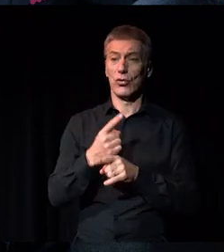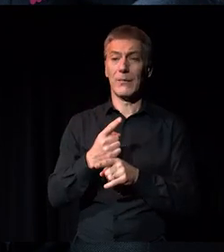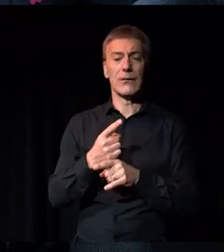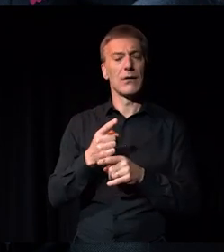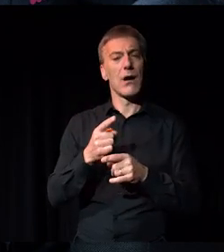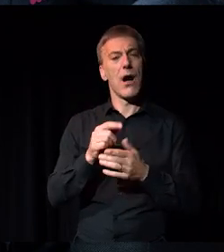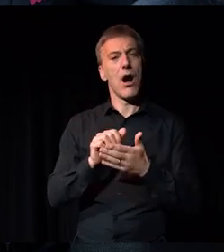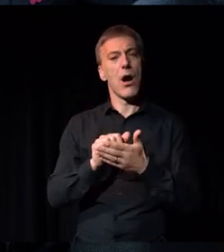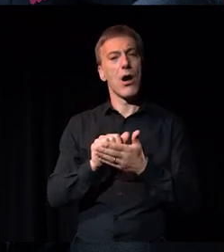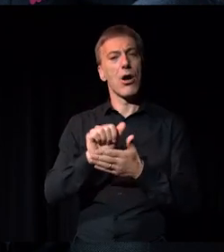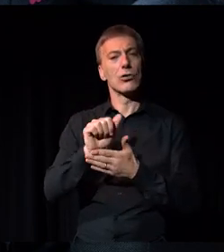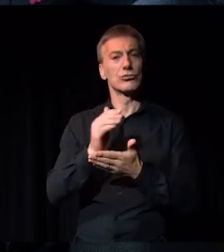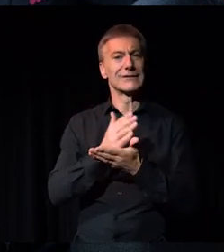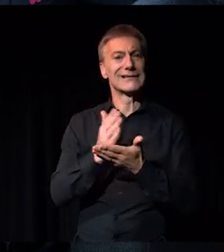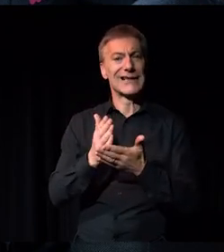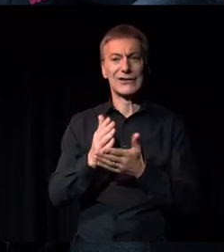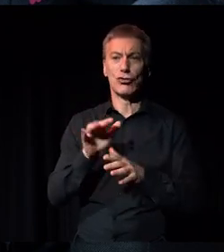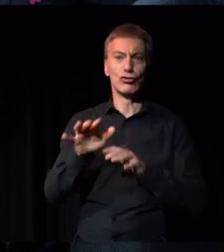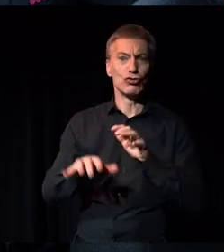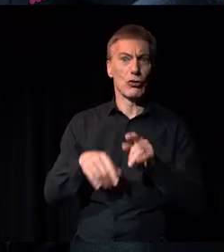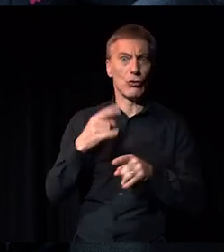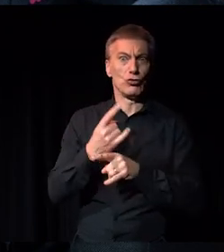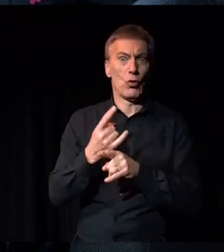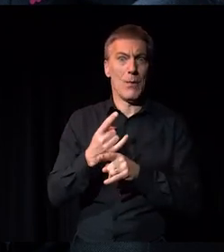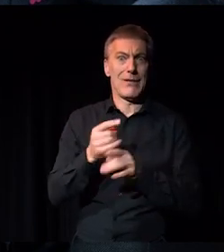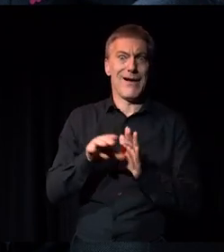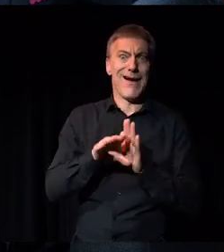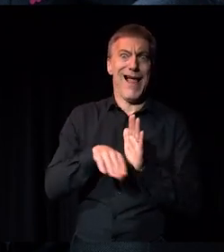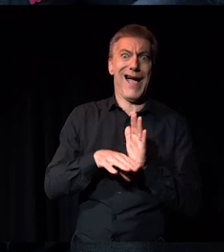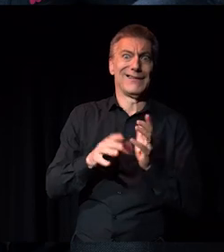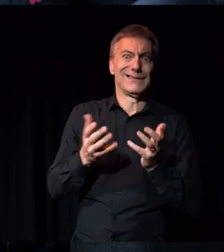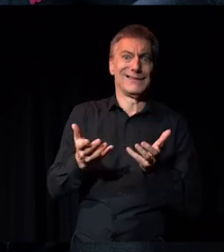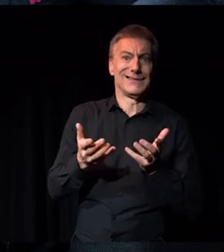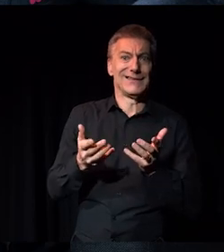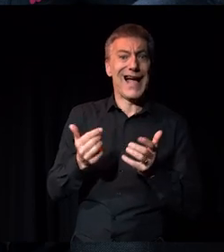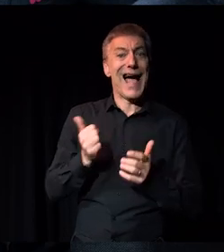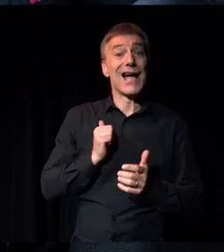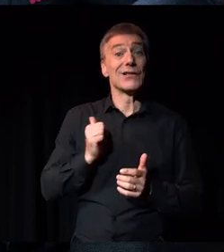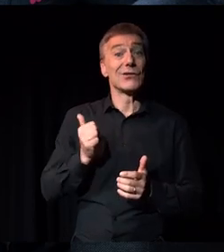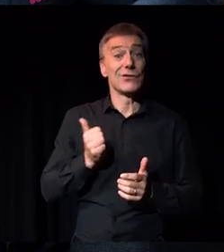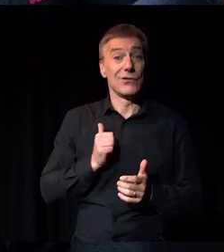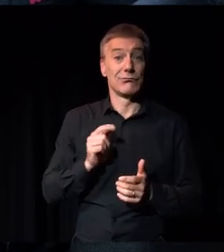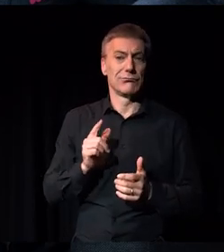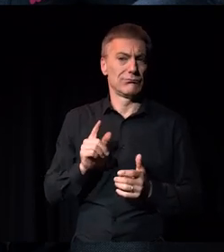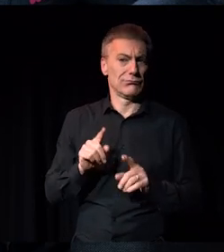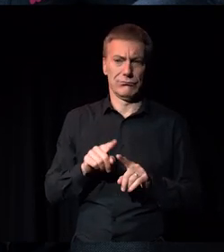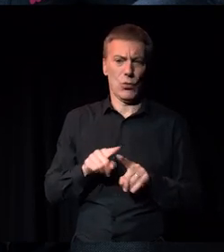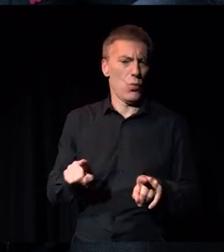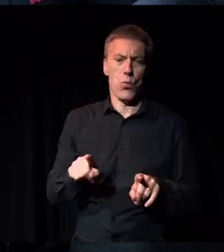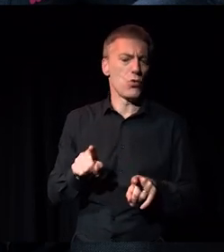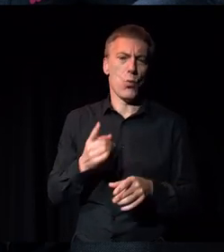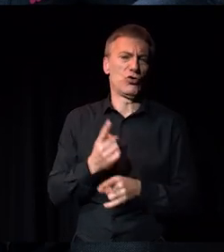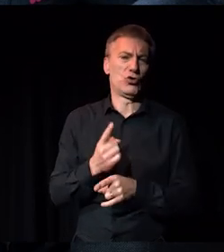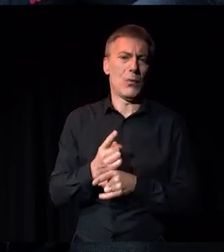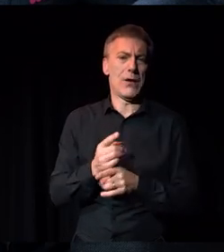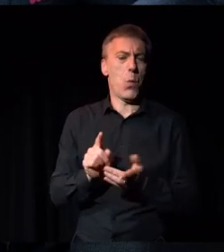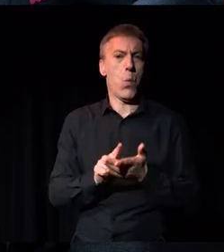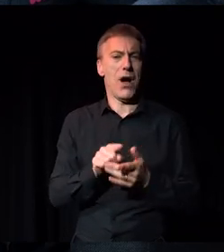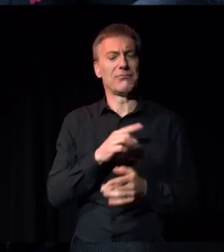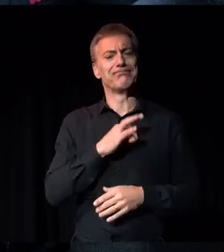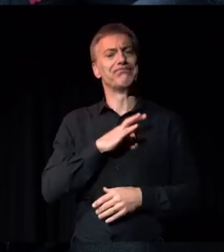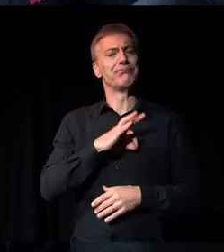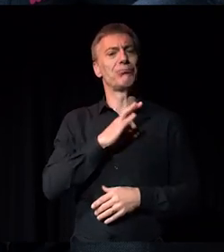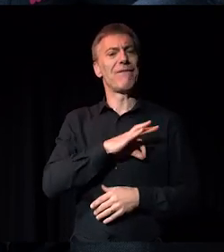struggling with the class issue or struggling to talk about it is tended to kind of assume that everyone doesn't want to talk about class because they're quite privileged.